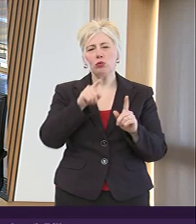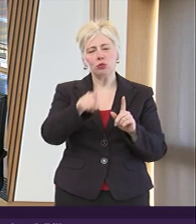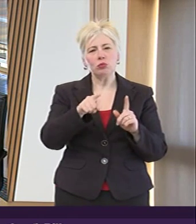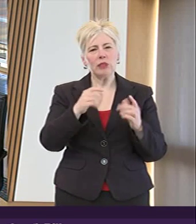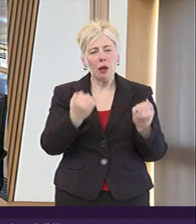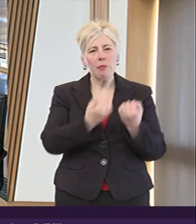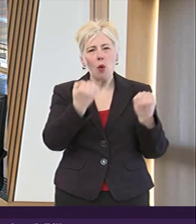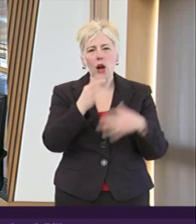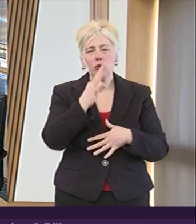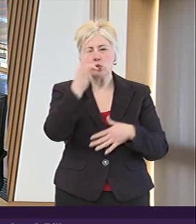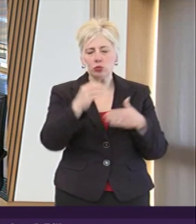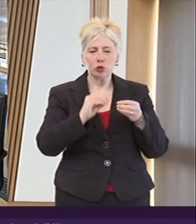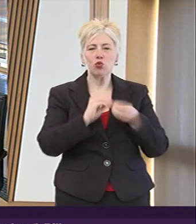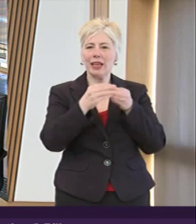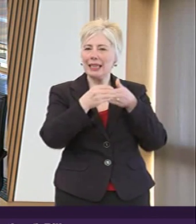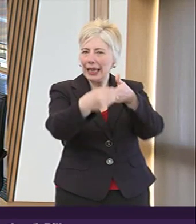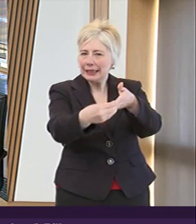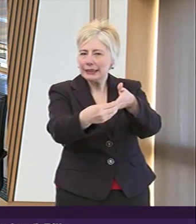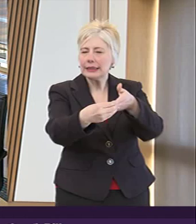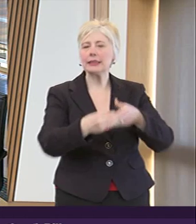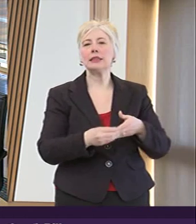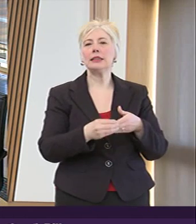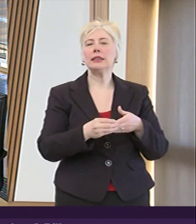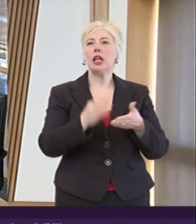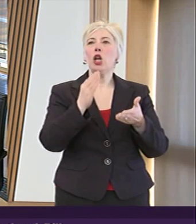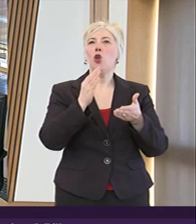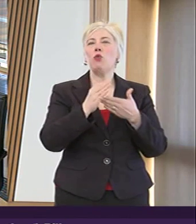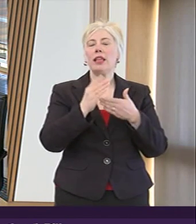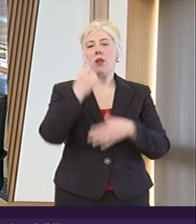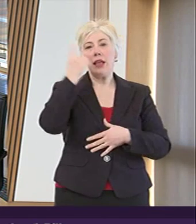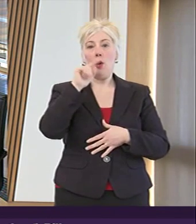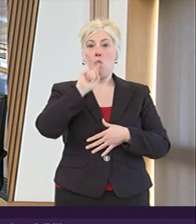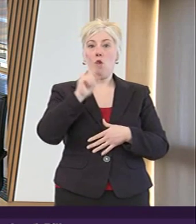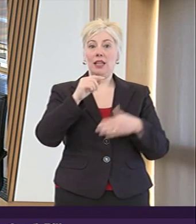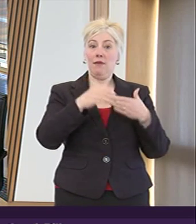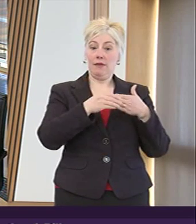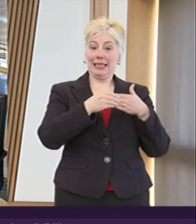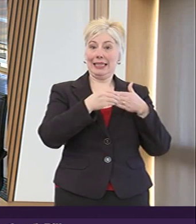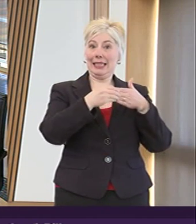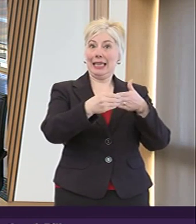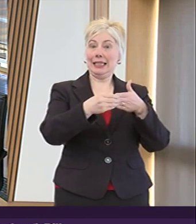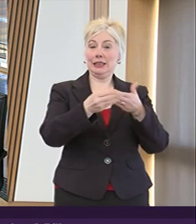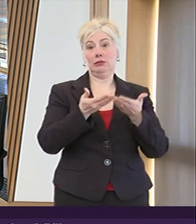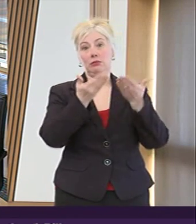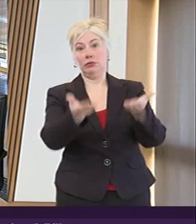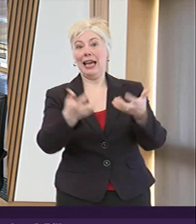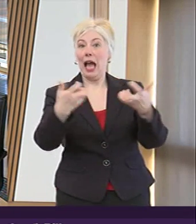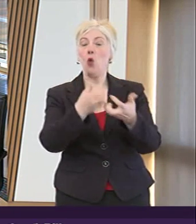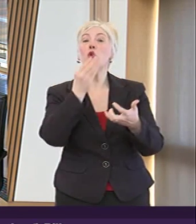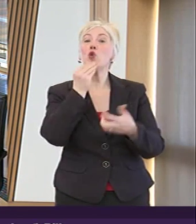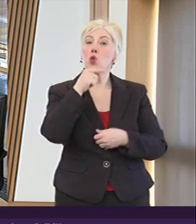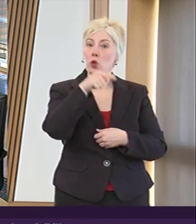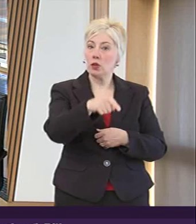rather focusing on the use that's likely to be made of any such power and how it might be